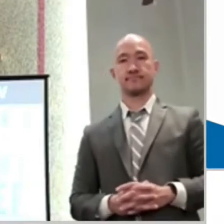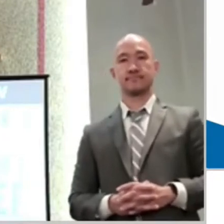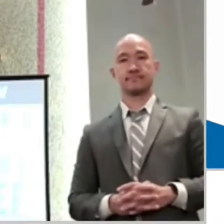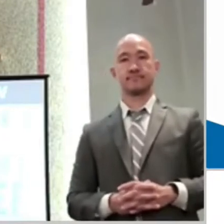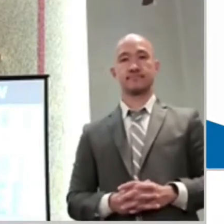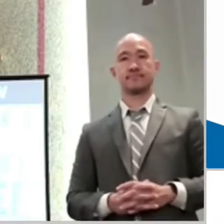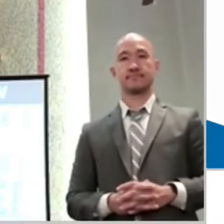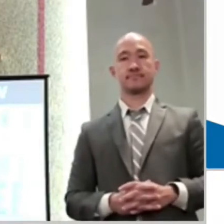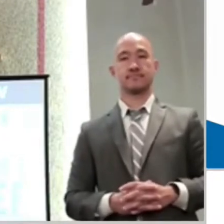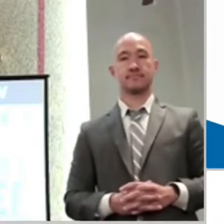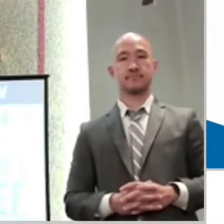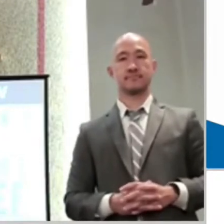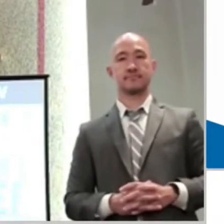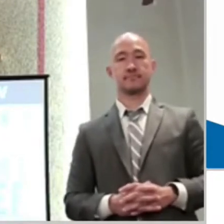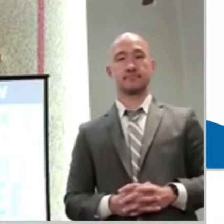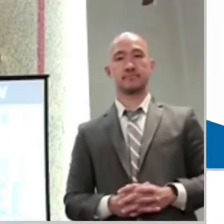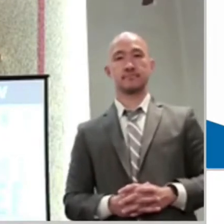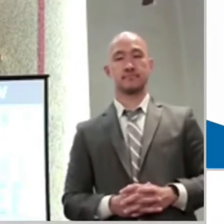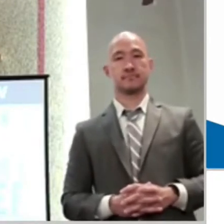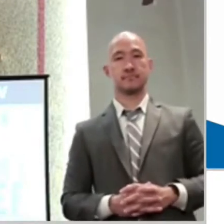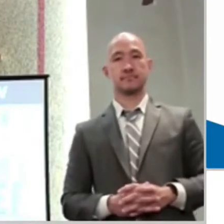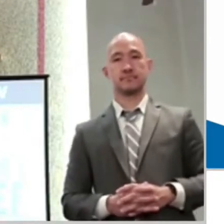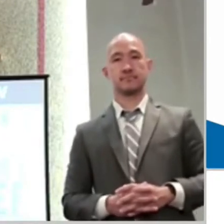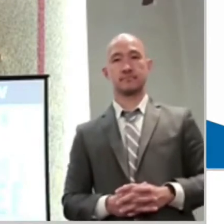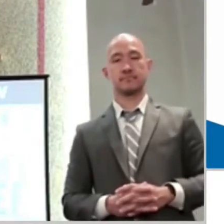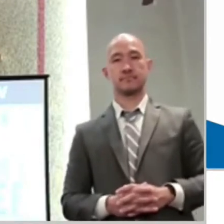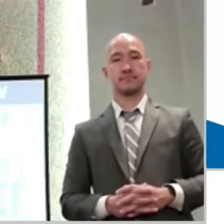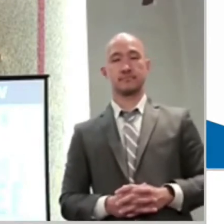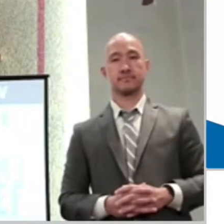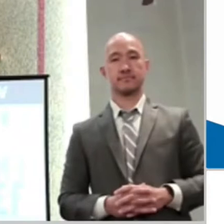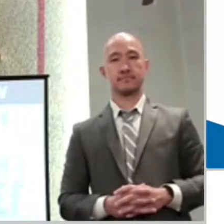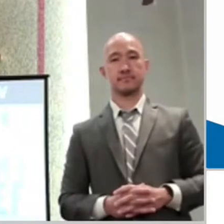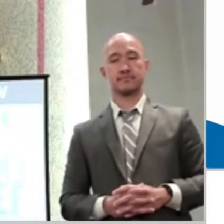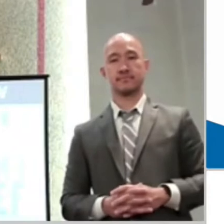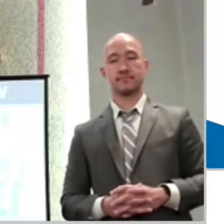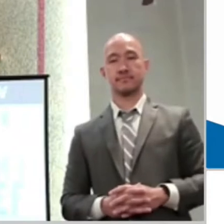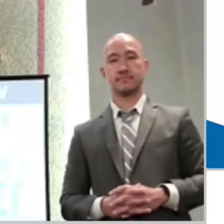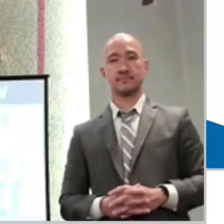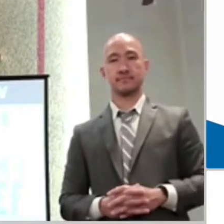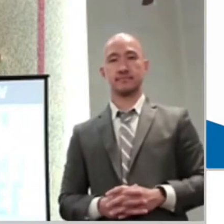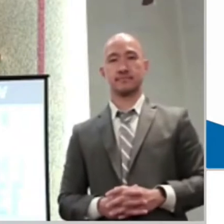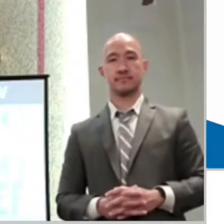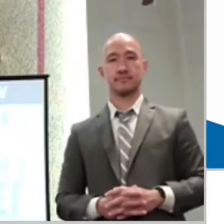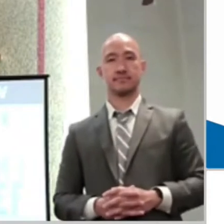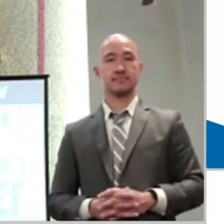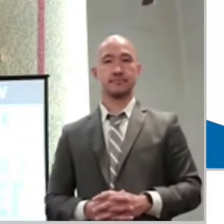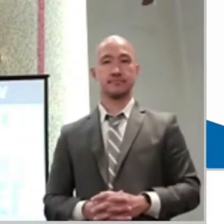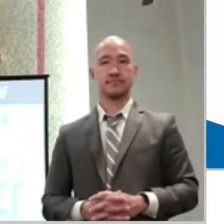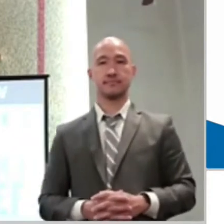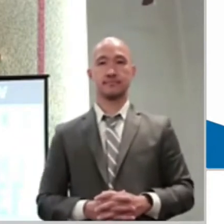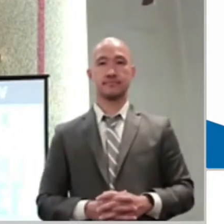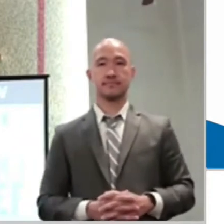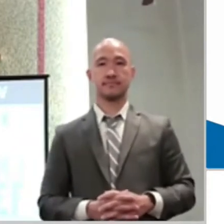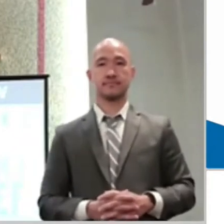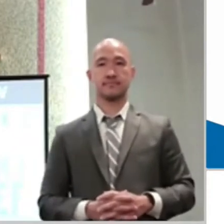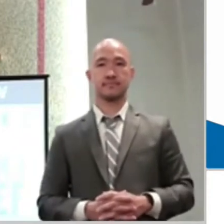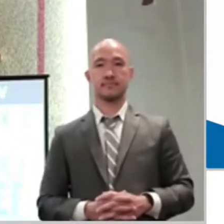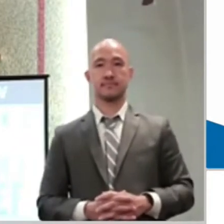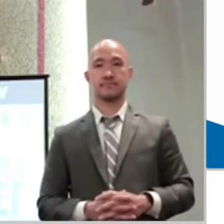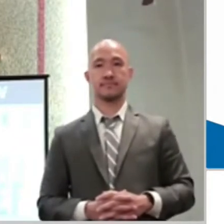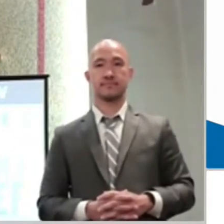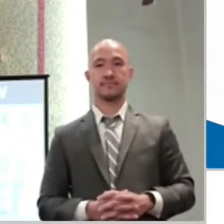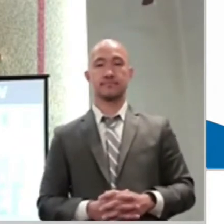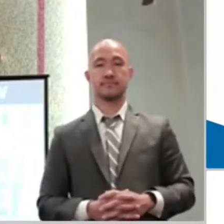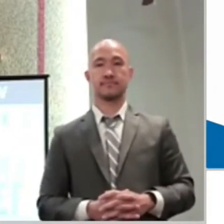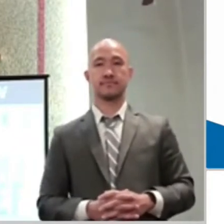point that Jesus wants all of us to reach at some point. I think I've been reaching it every day since 1990.